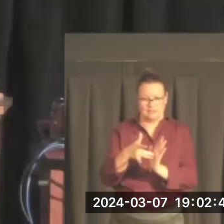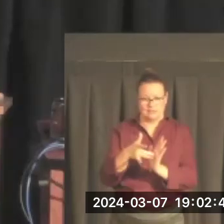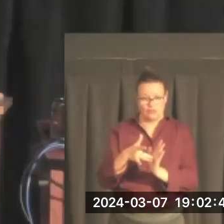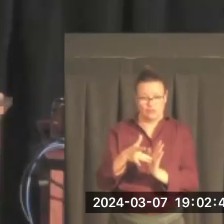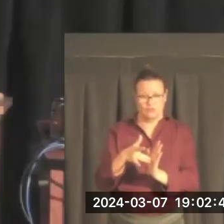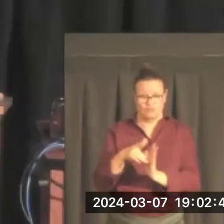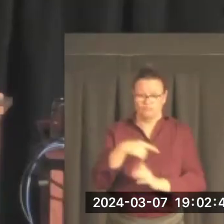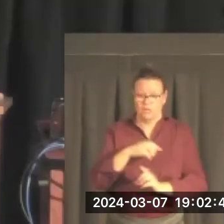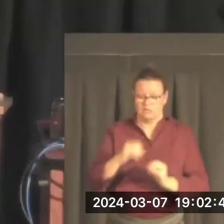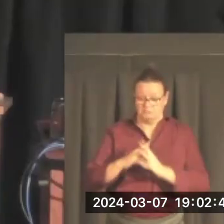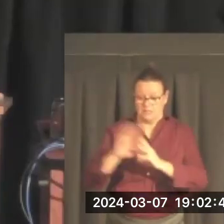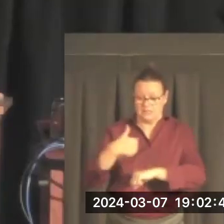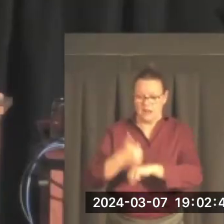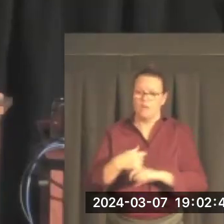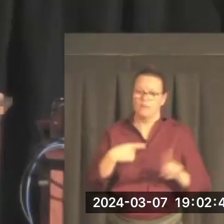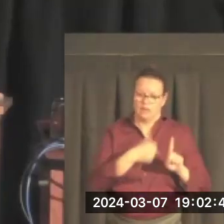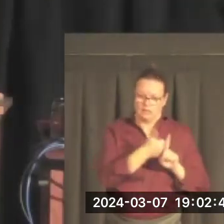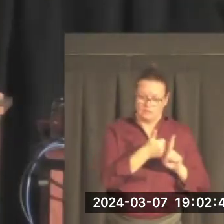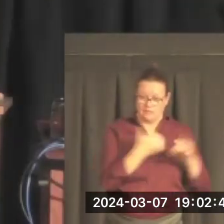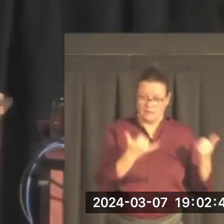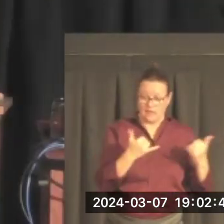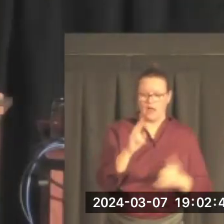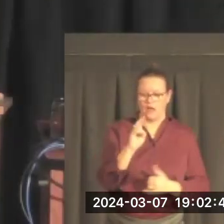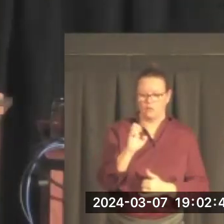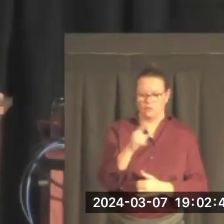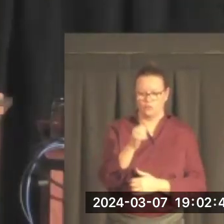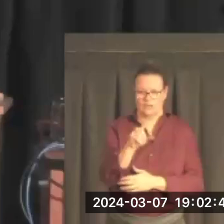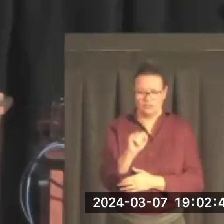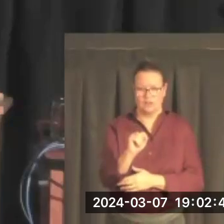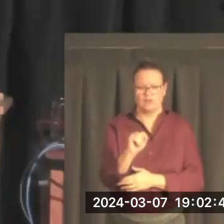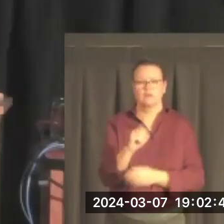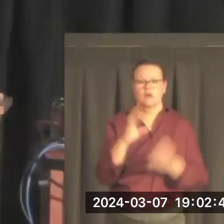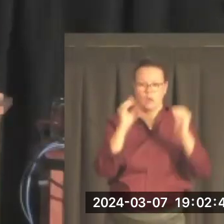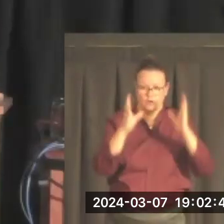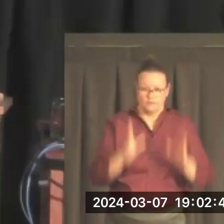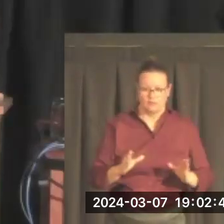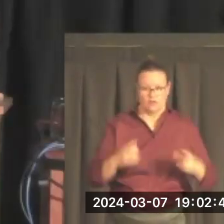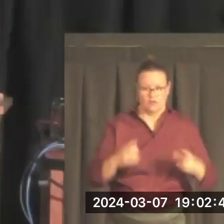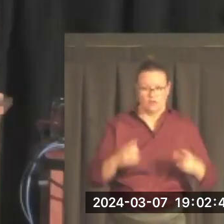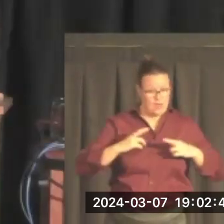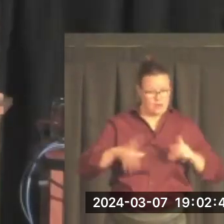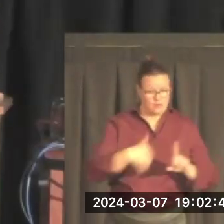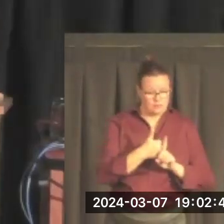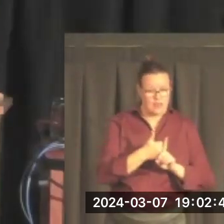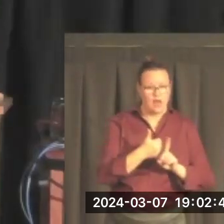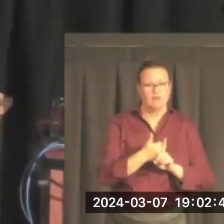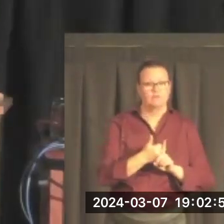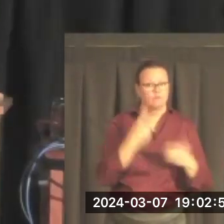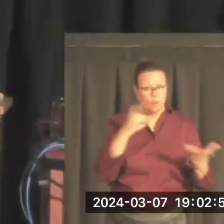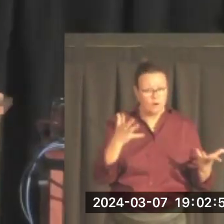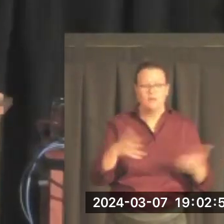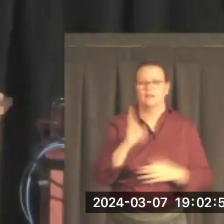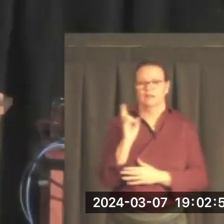Regents Professor, as Karen mentioned, Regents Professor Emeritus of History here at the University of Montana. And